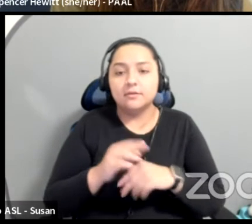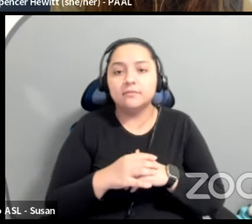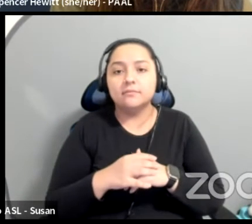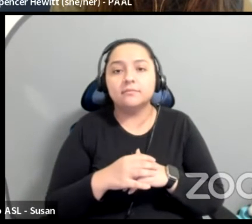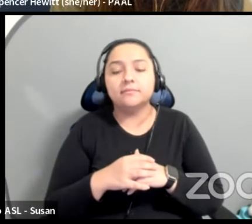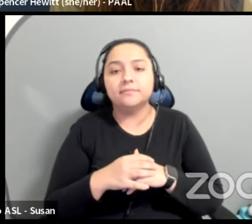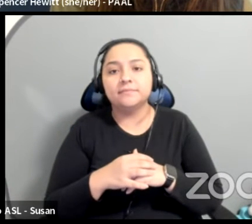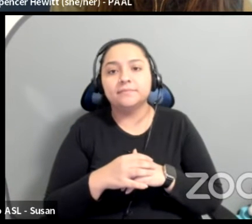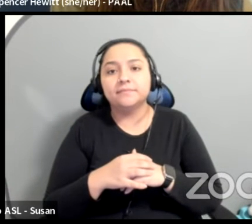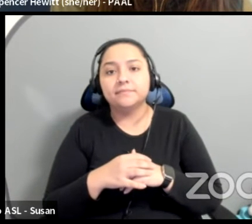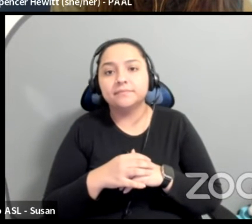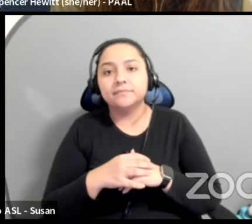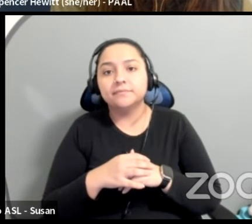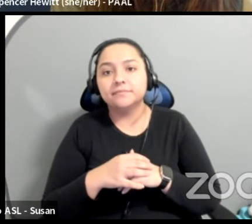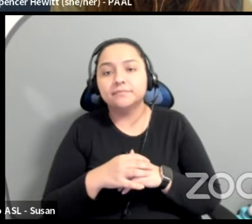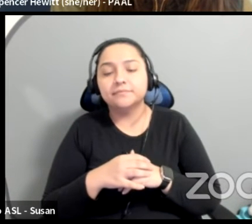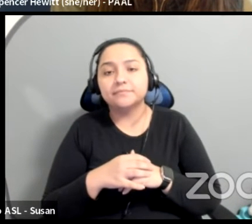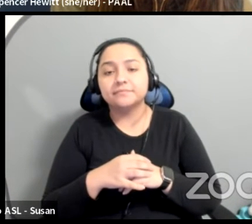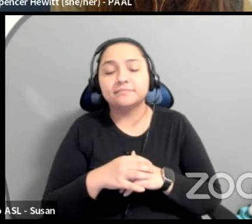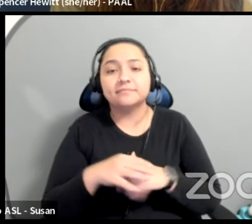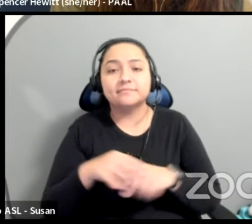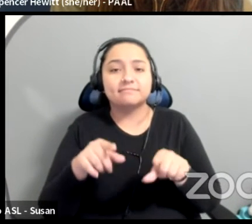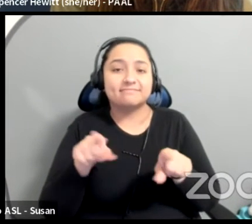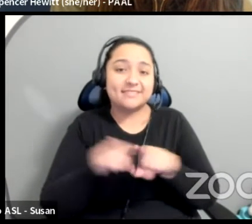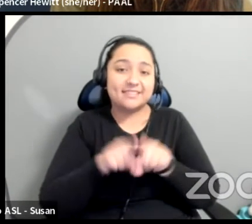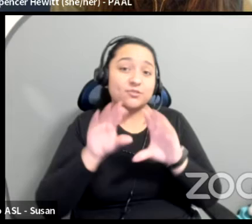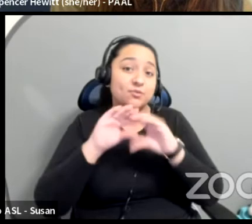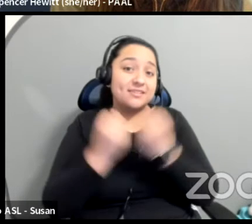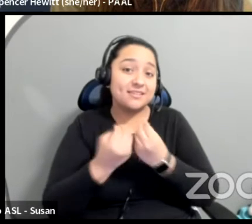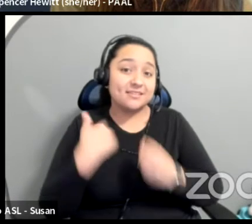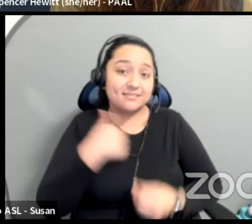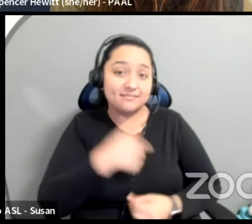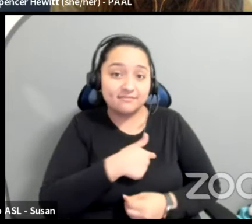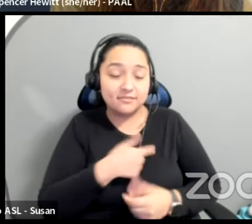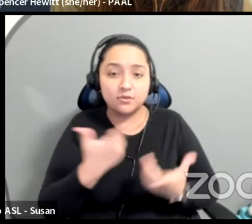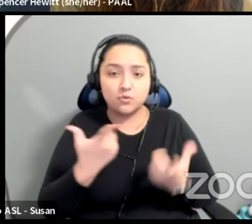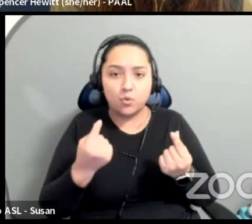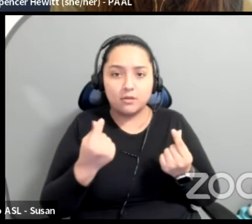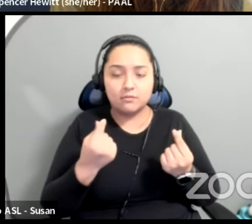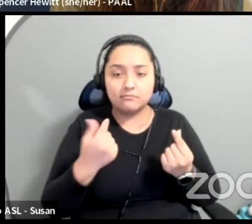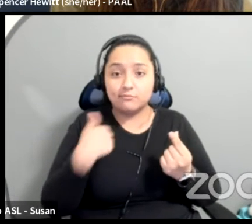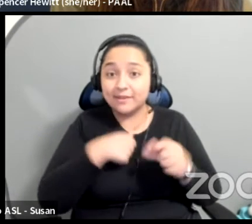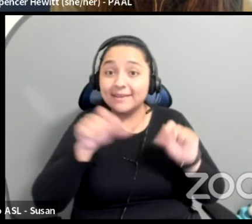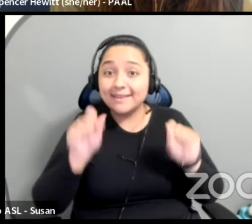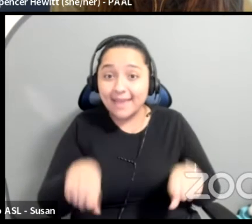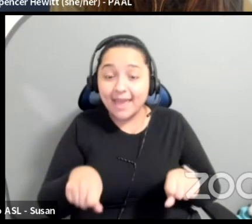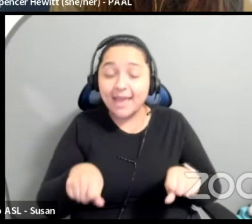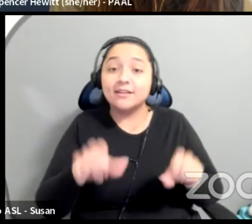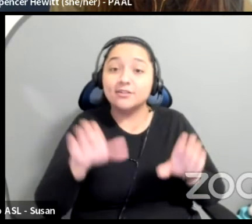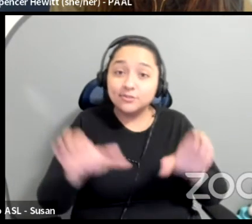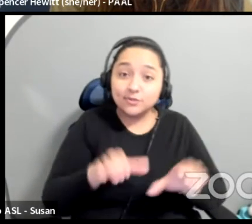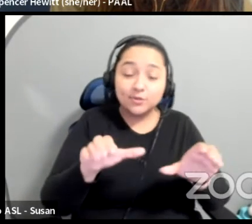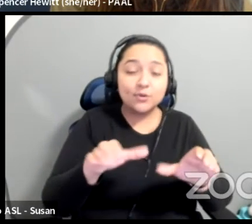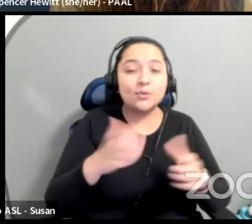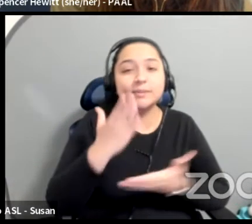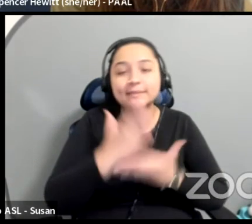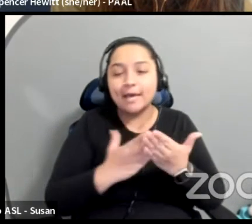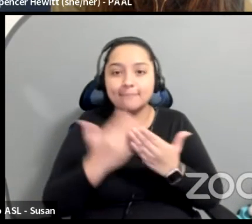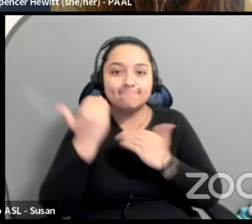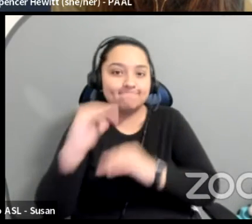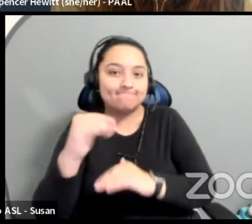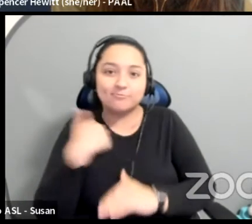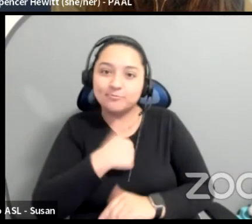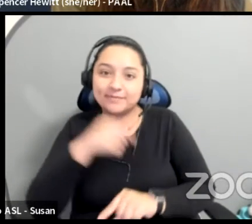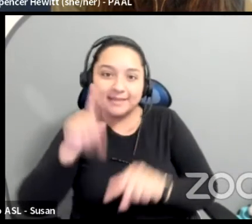Like, I think as a, as an organization, what are the things we can move on? What are the things we can't and how are we making those decisions? So they're